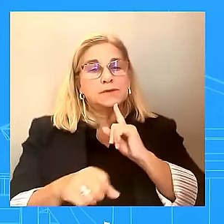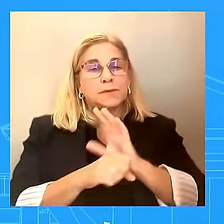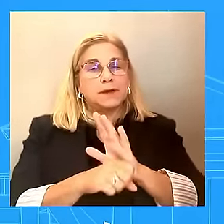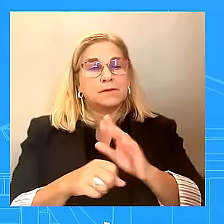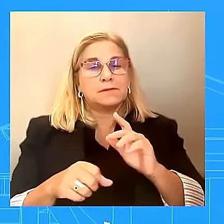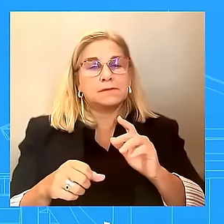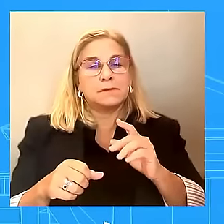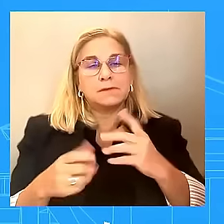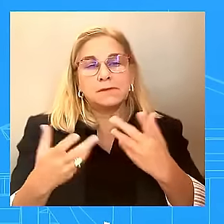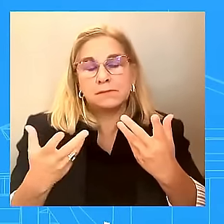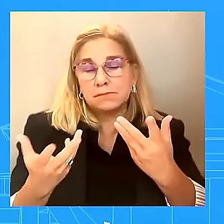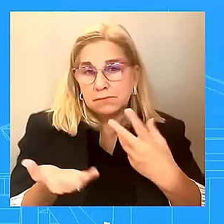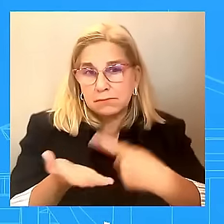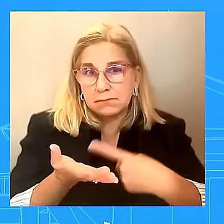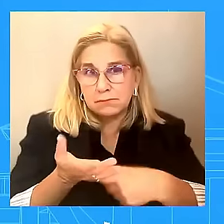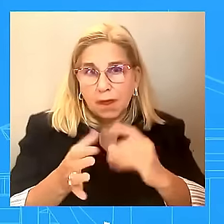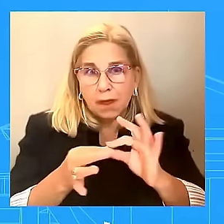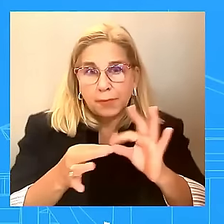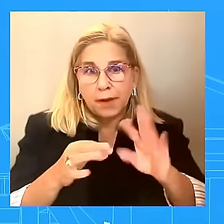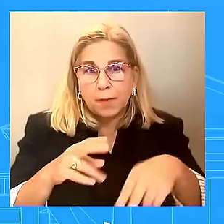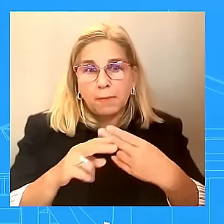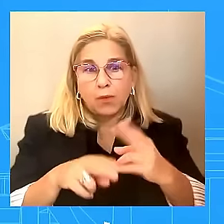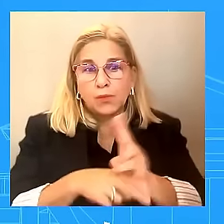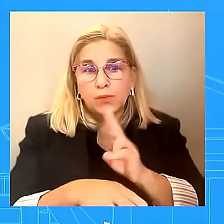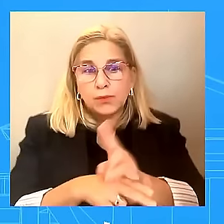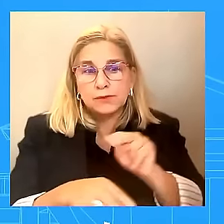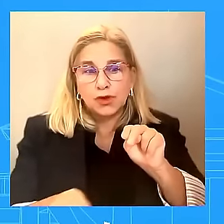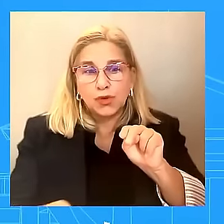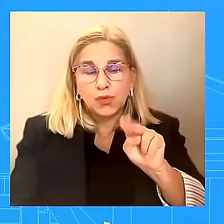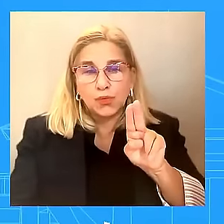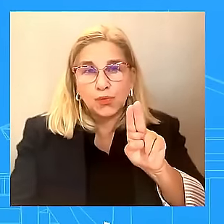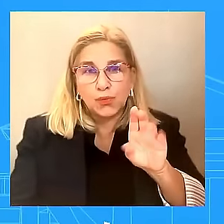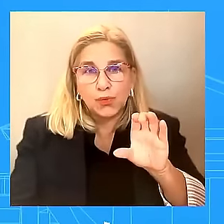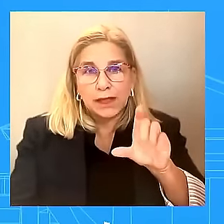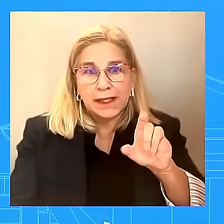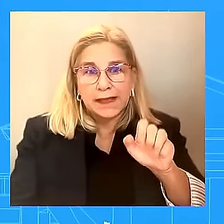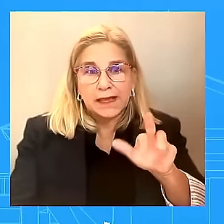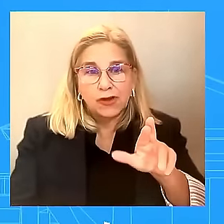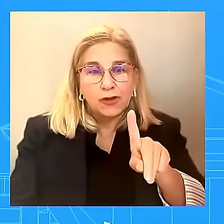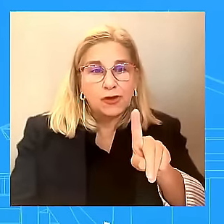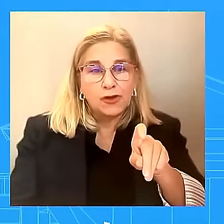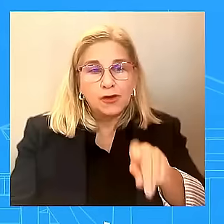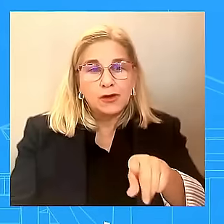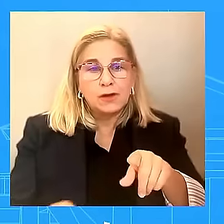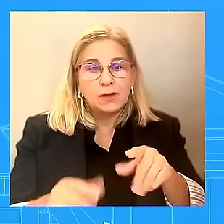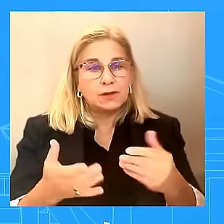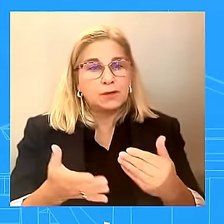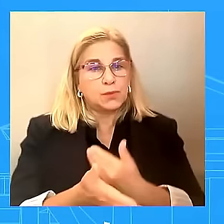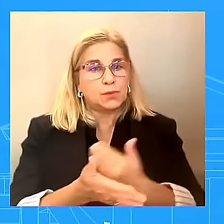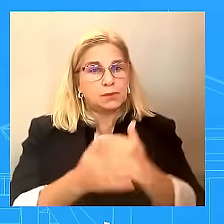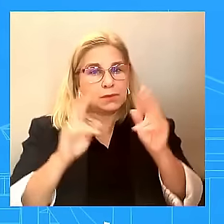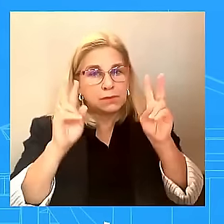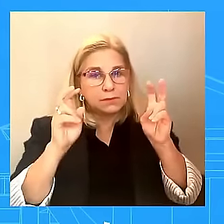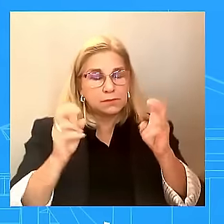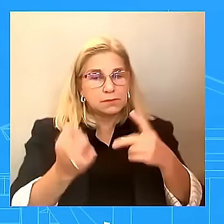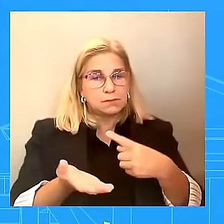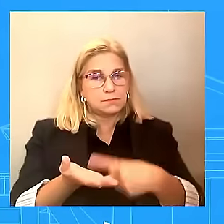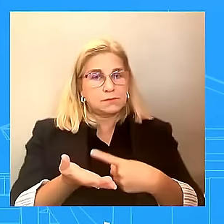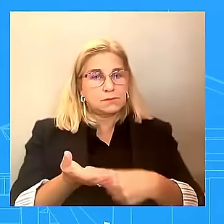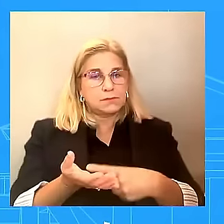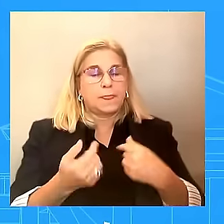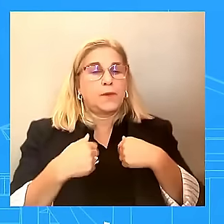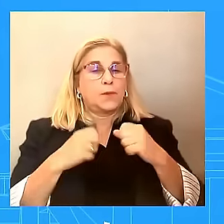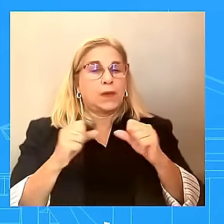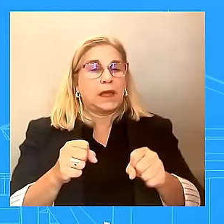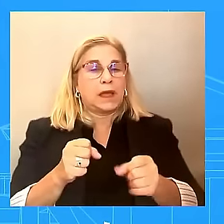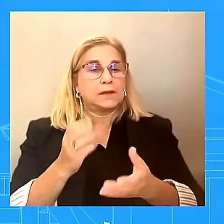Mr. Putin can end this war today. He can. He started this war. He started this war. Not the Ukrainians. He started this war.